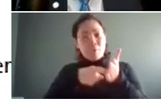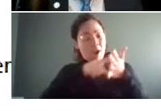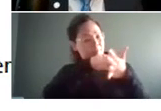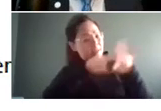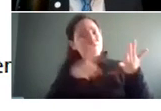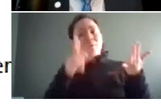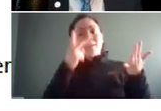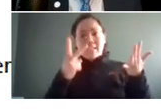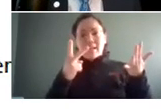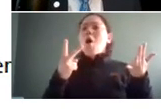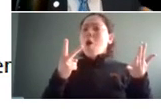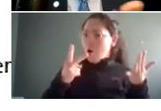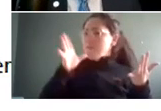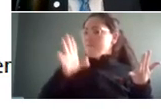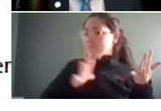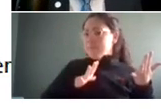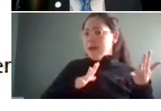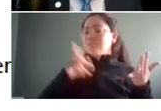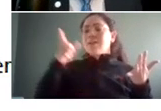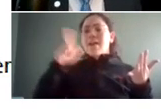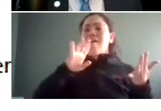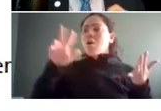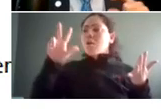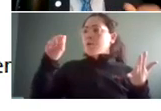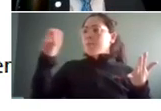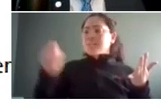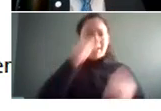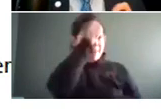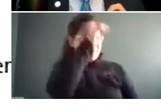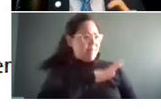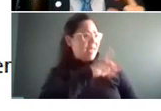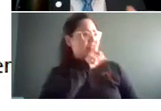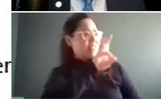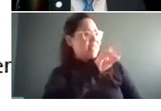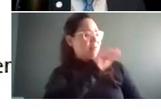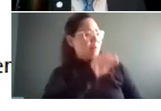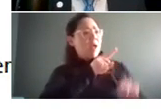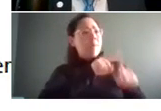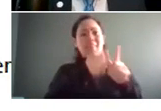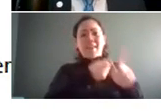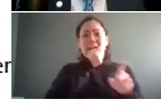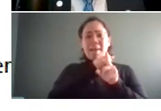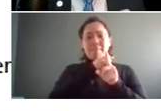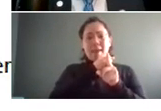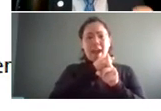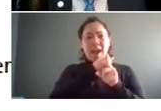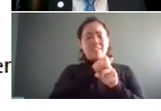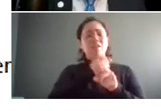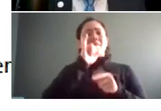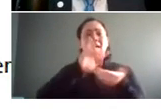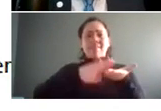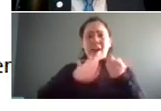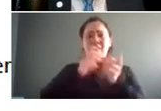females made up 30 of your workforce and males make up 70 and your criteria is affecting uh women 85